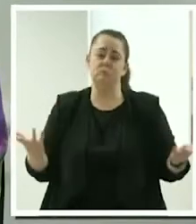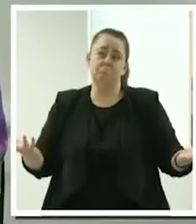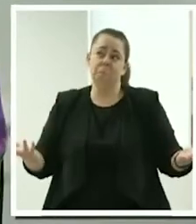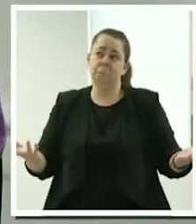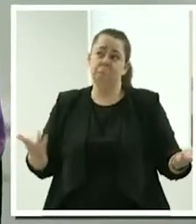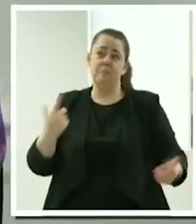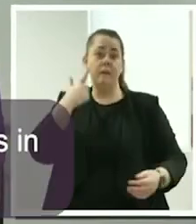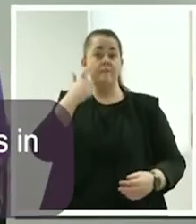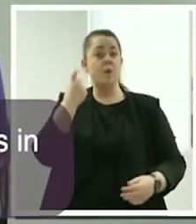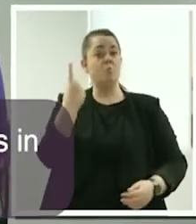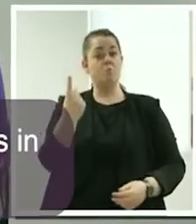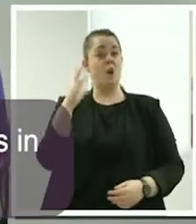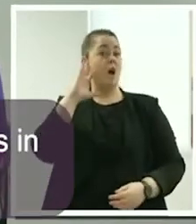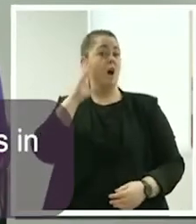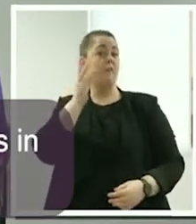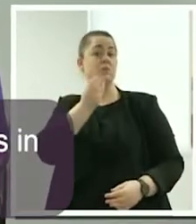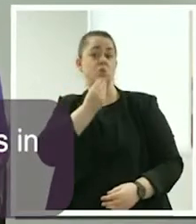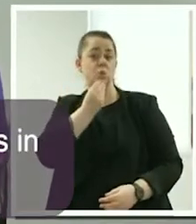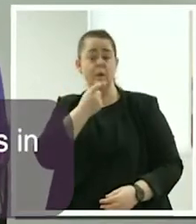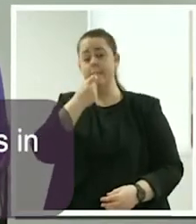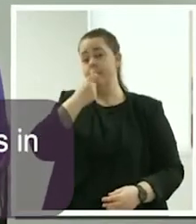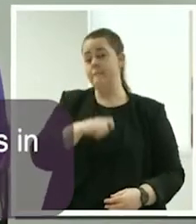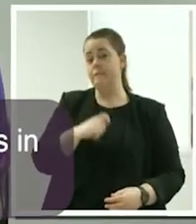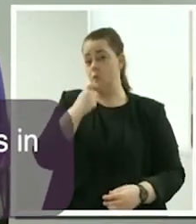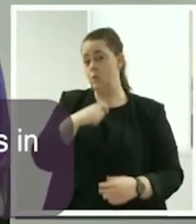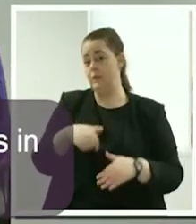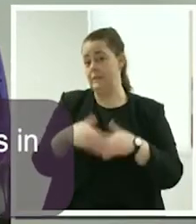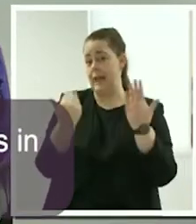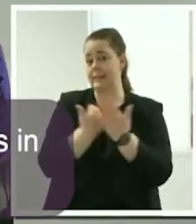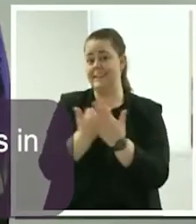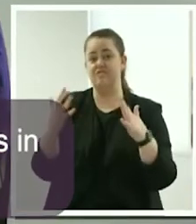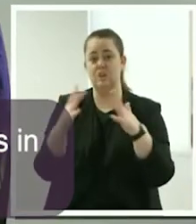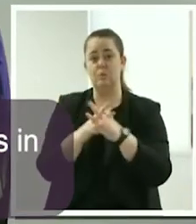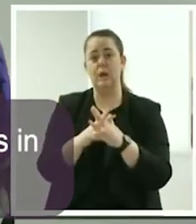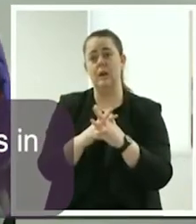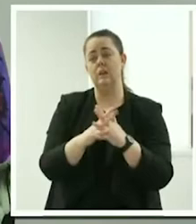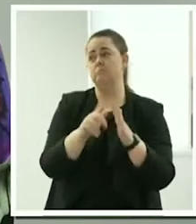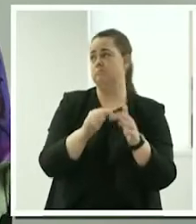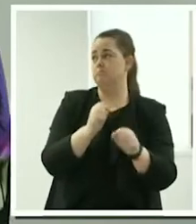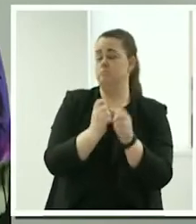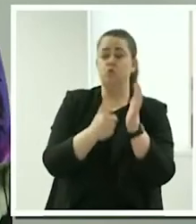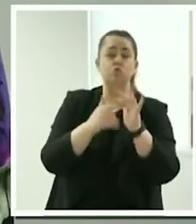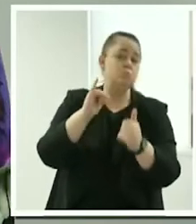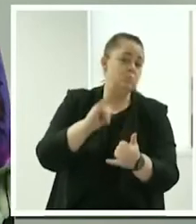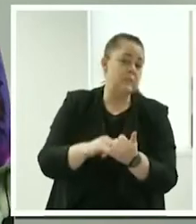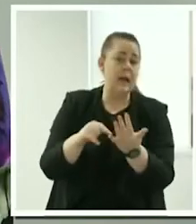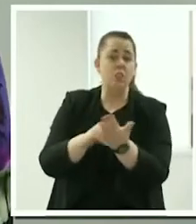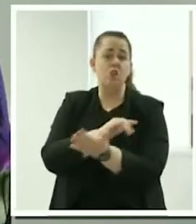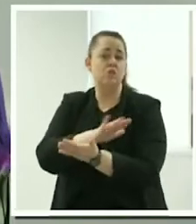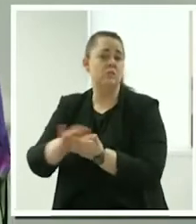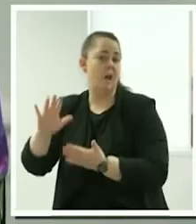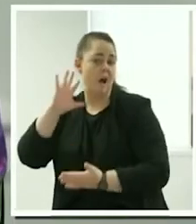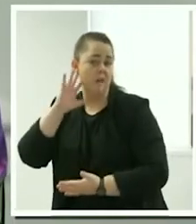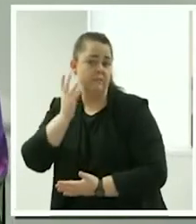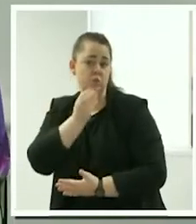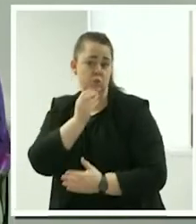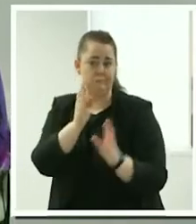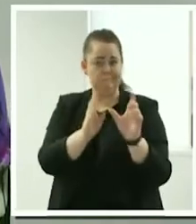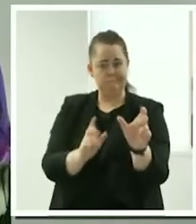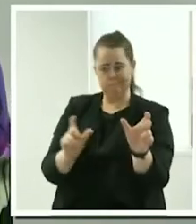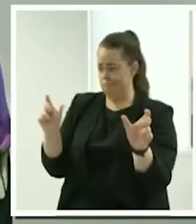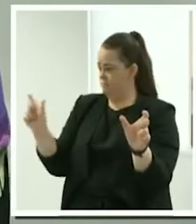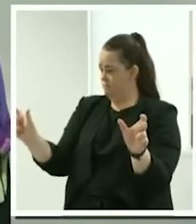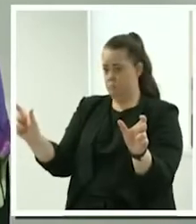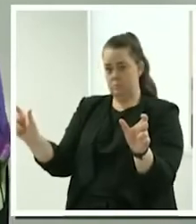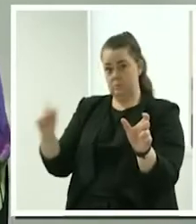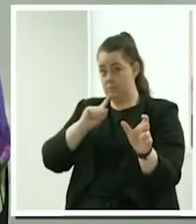an afternoon, couple of times a week, start from there and pick up hours in those. And then you'll quickly see that, you know, picking up more